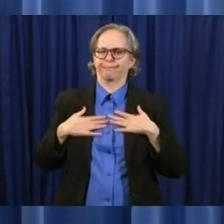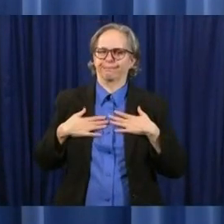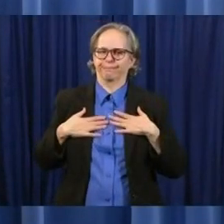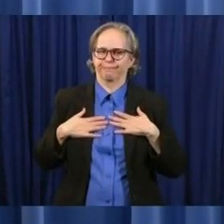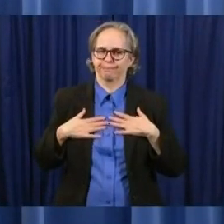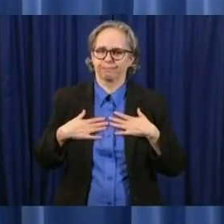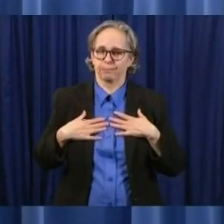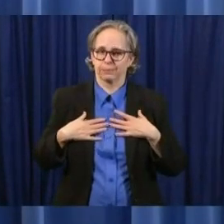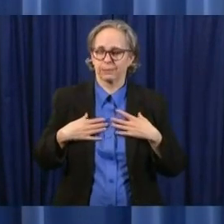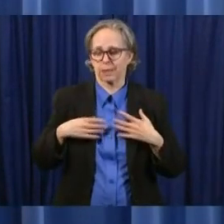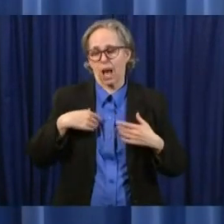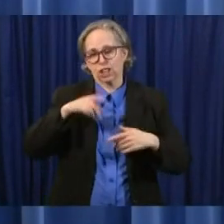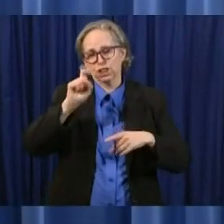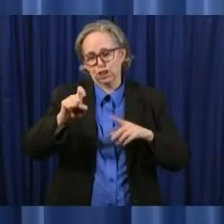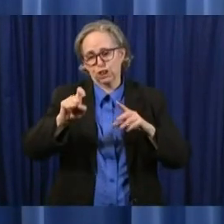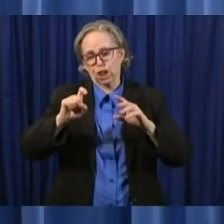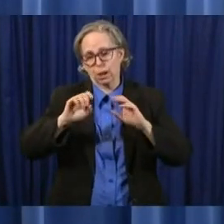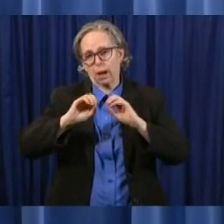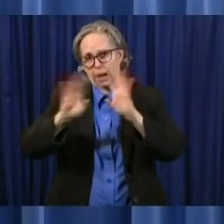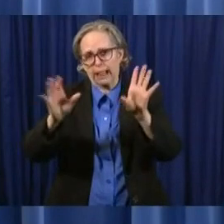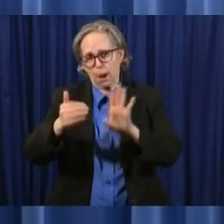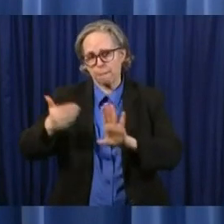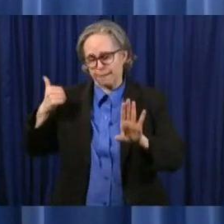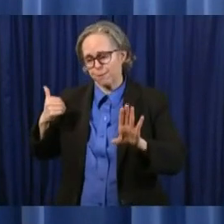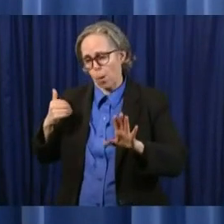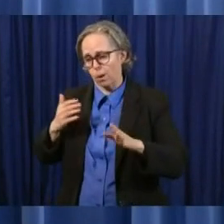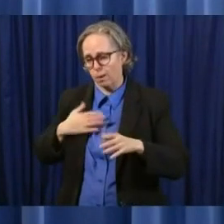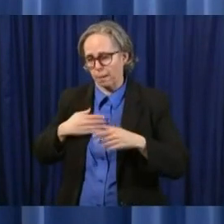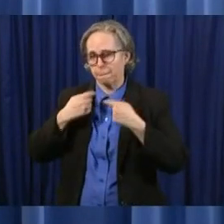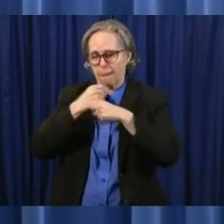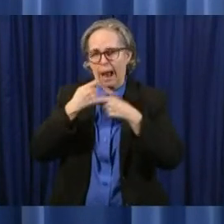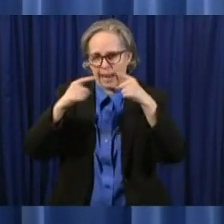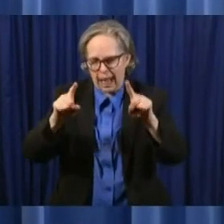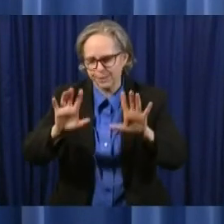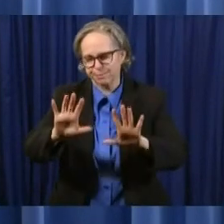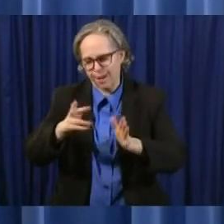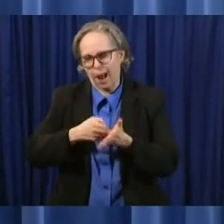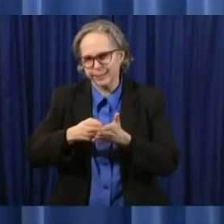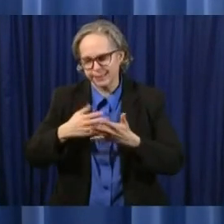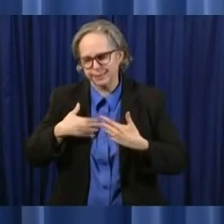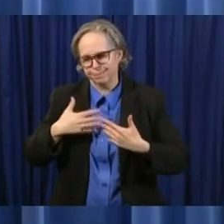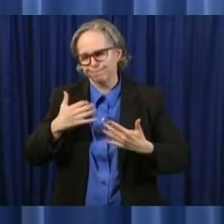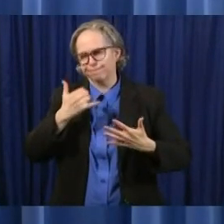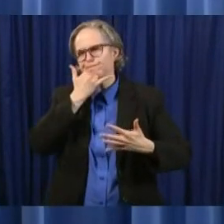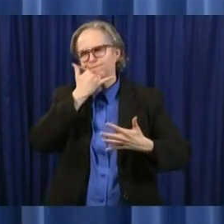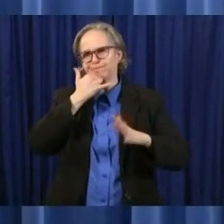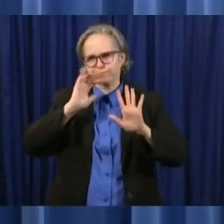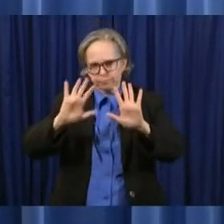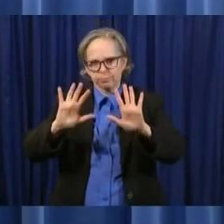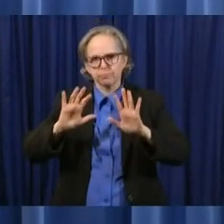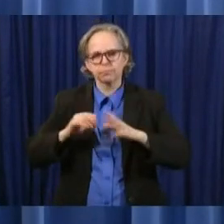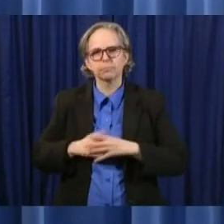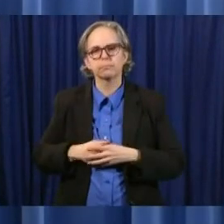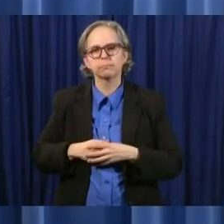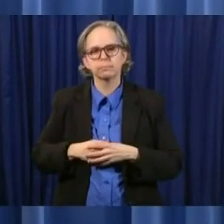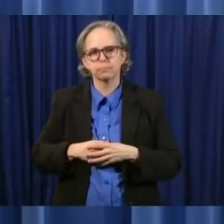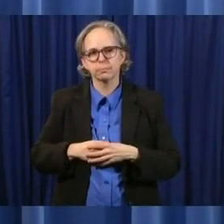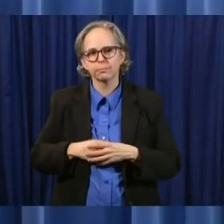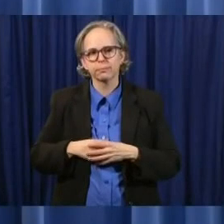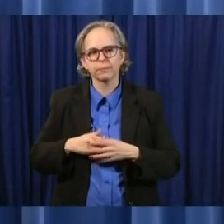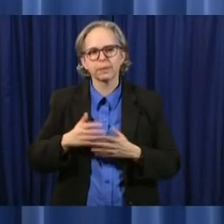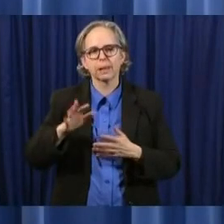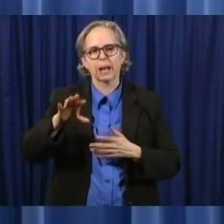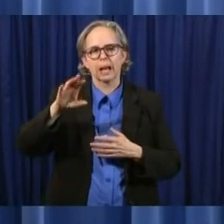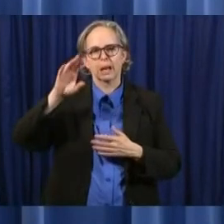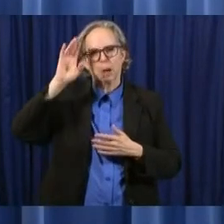before i made the the the mandate uh that that was just too far and that there is a